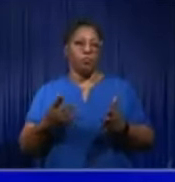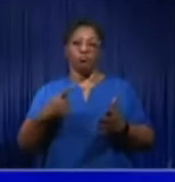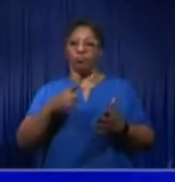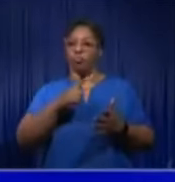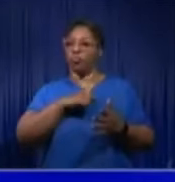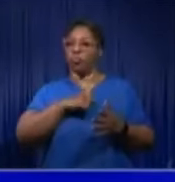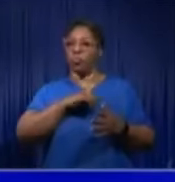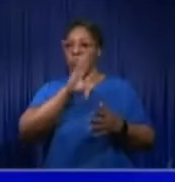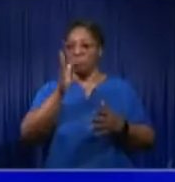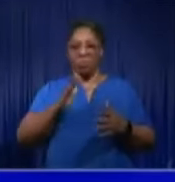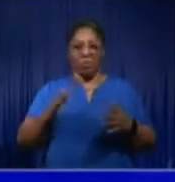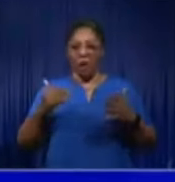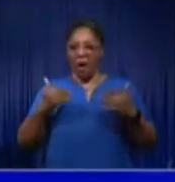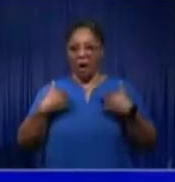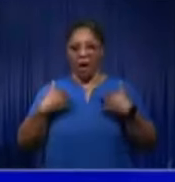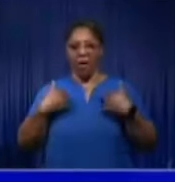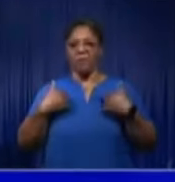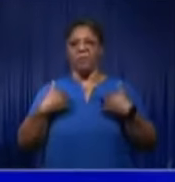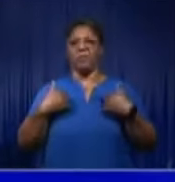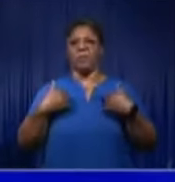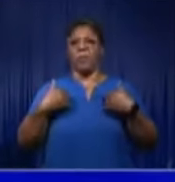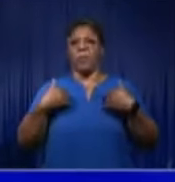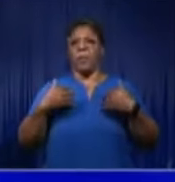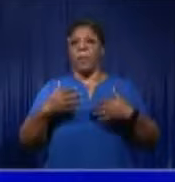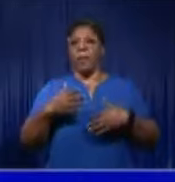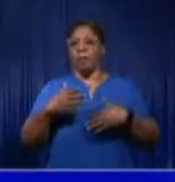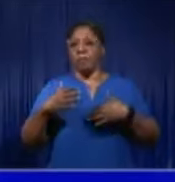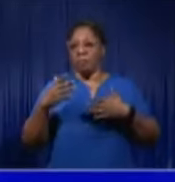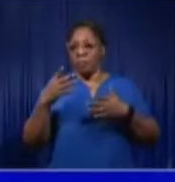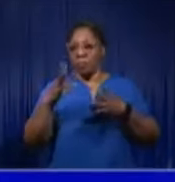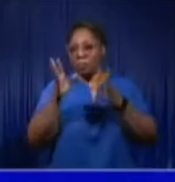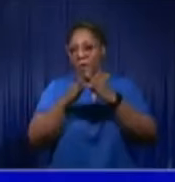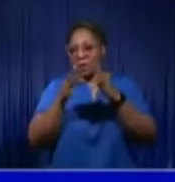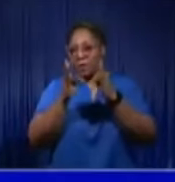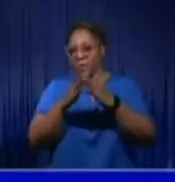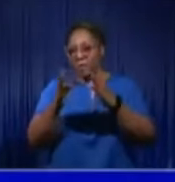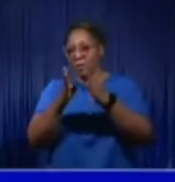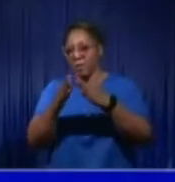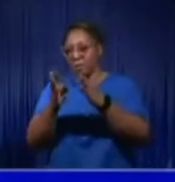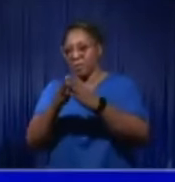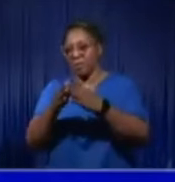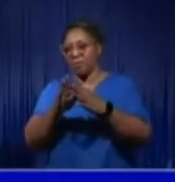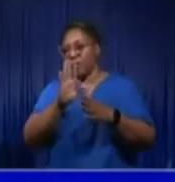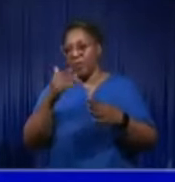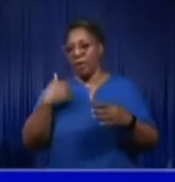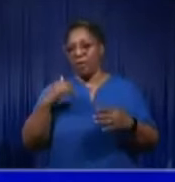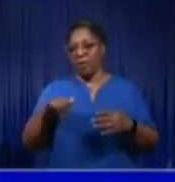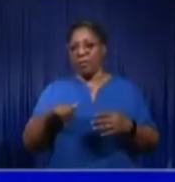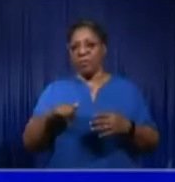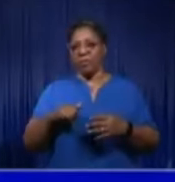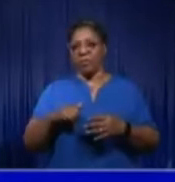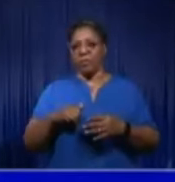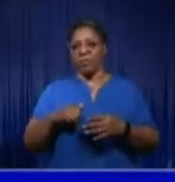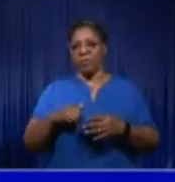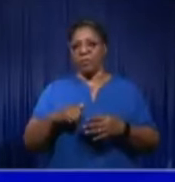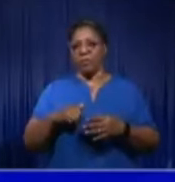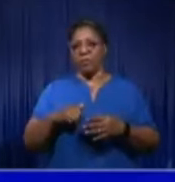either of the accounts committee or the properties committee.